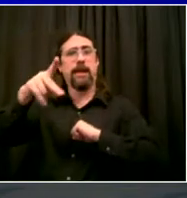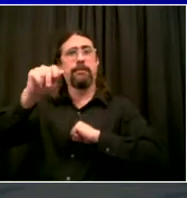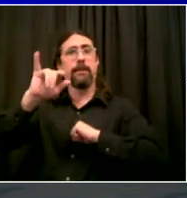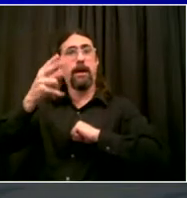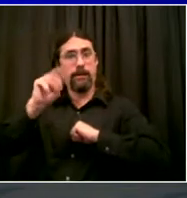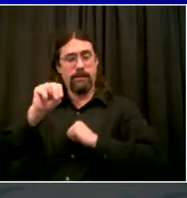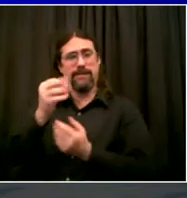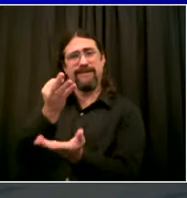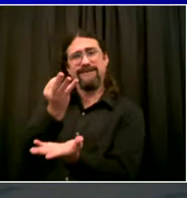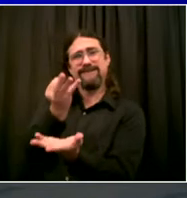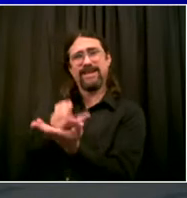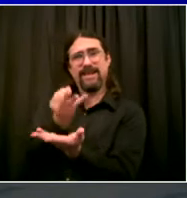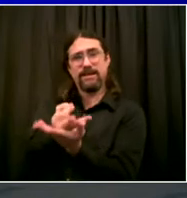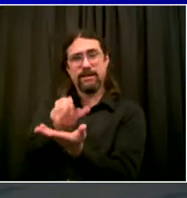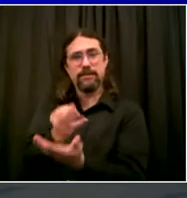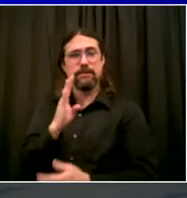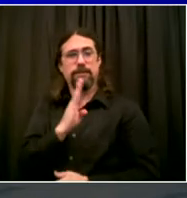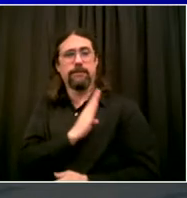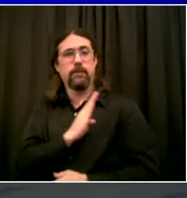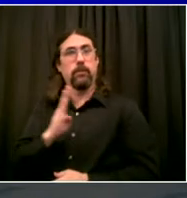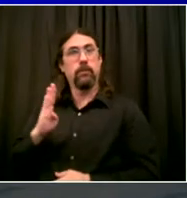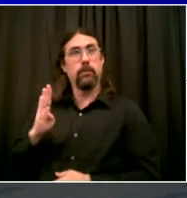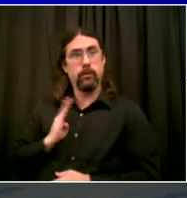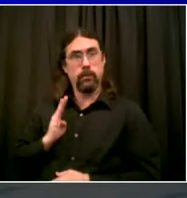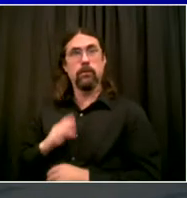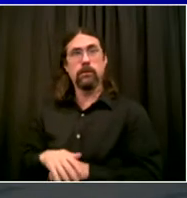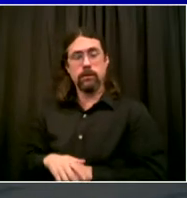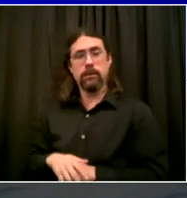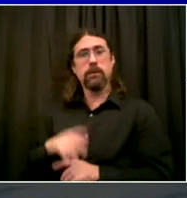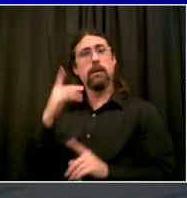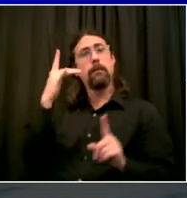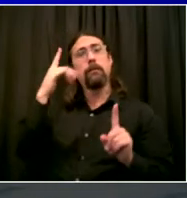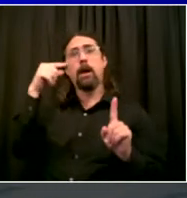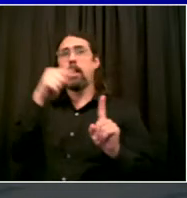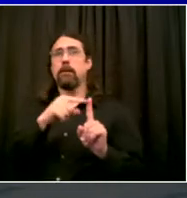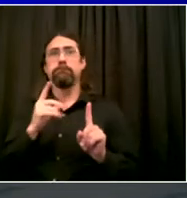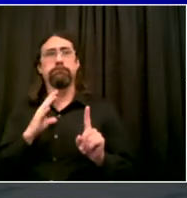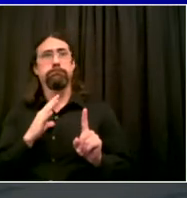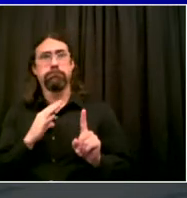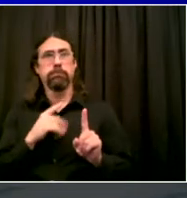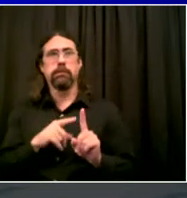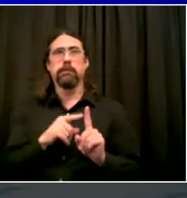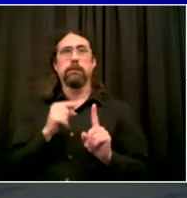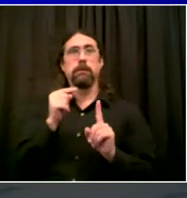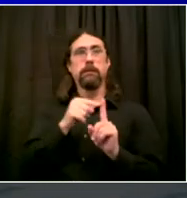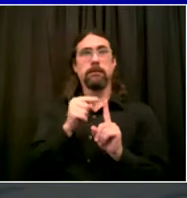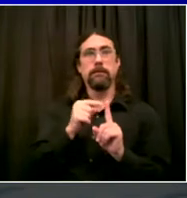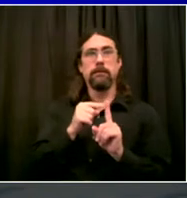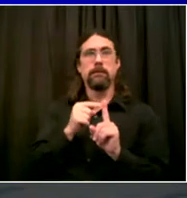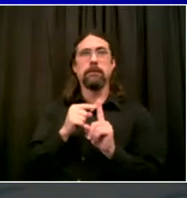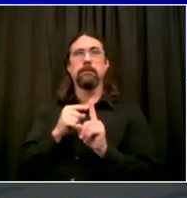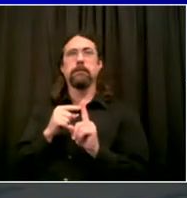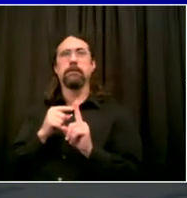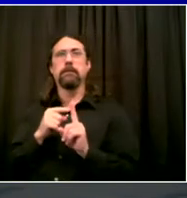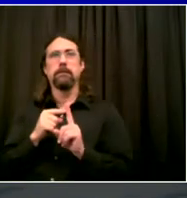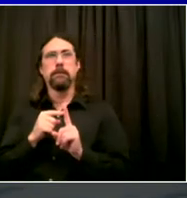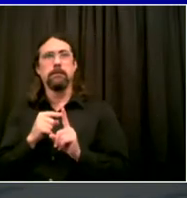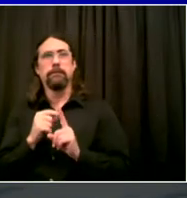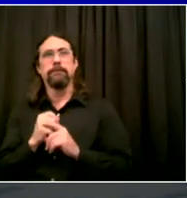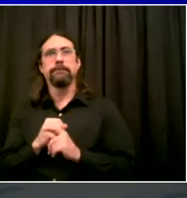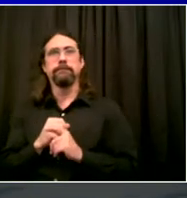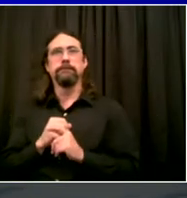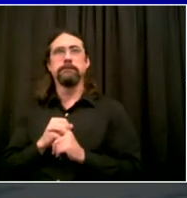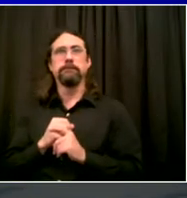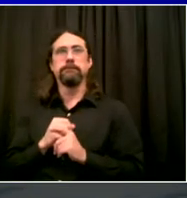patronage based. A board of leaders makes decisions. And then there's a professional